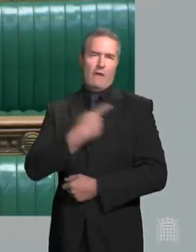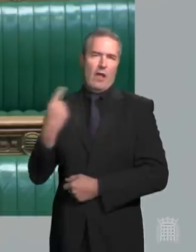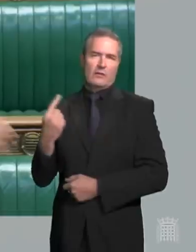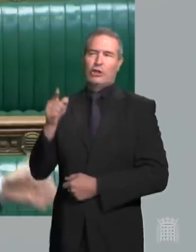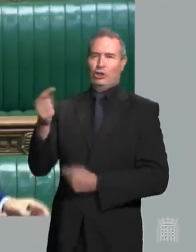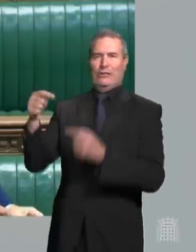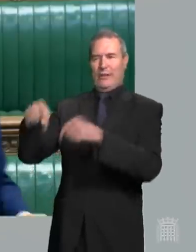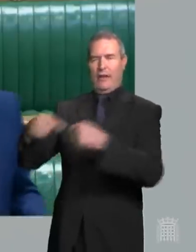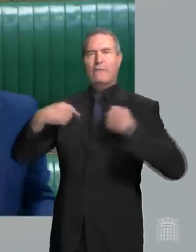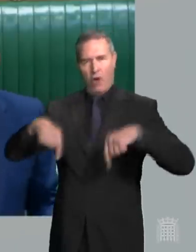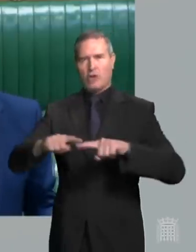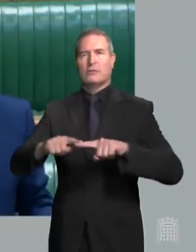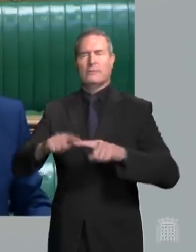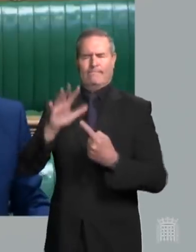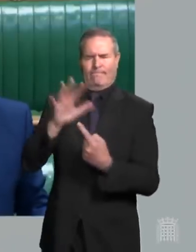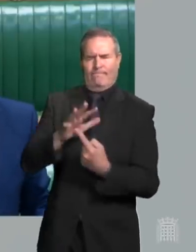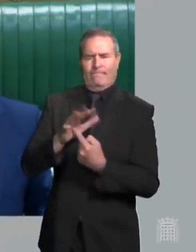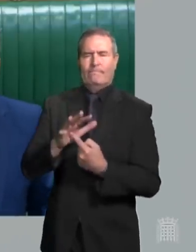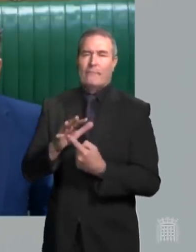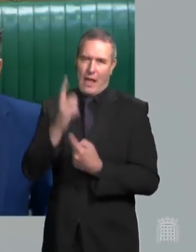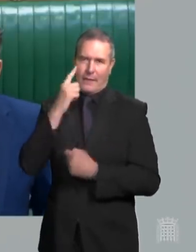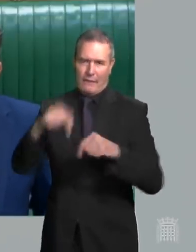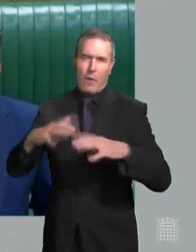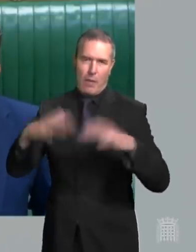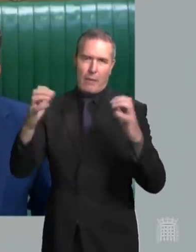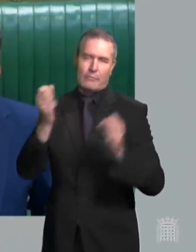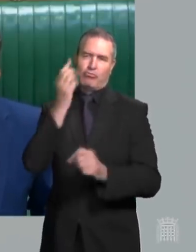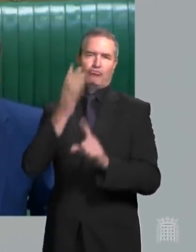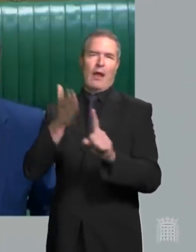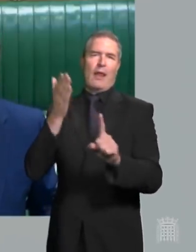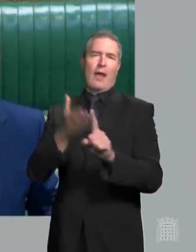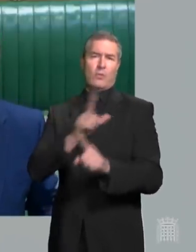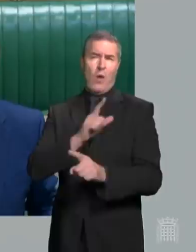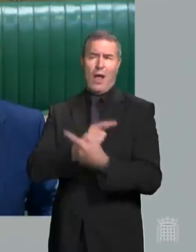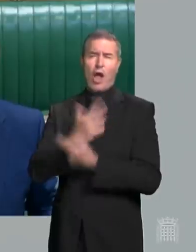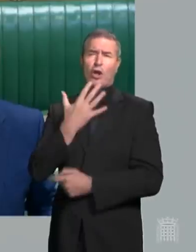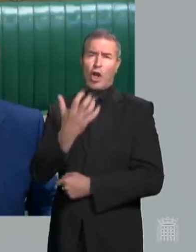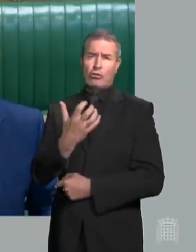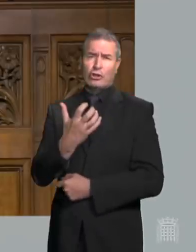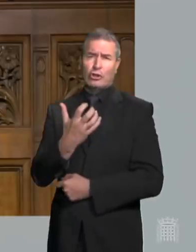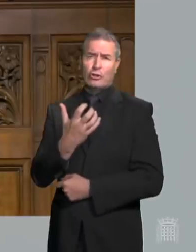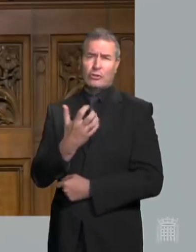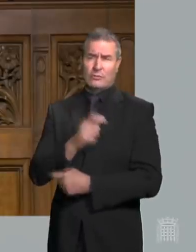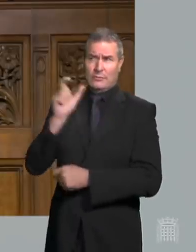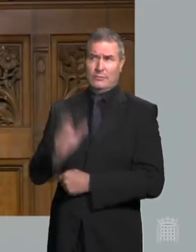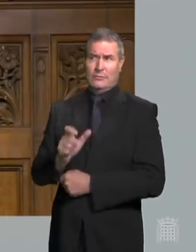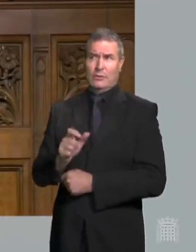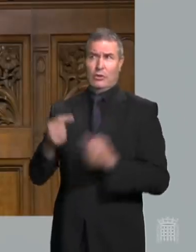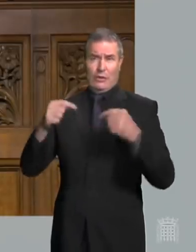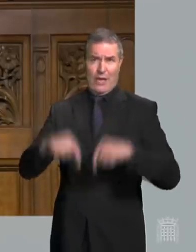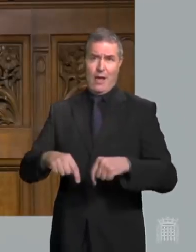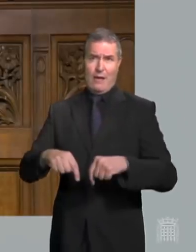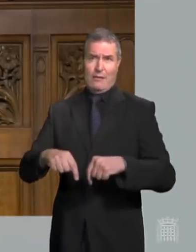on these benches. And I think for everybody across this House, it takes incredible courage and bravery to stand